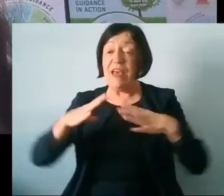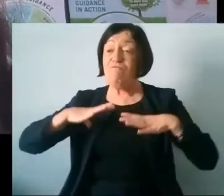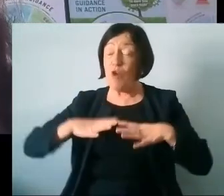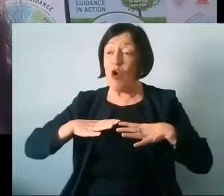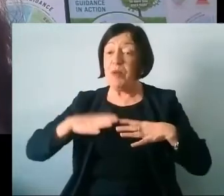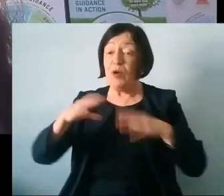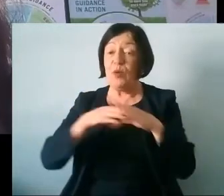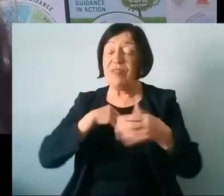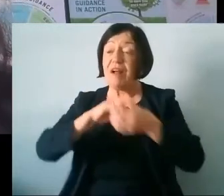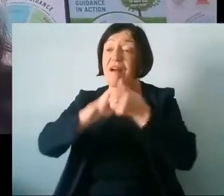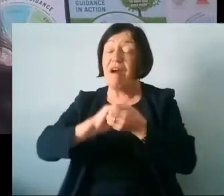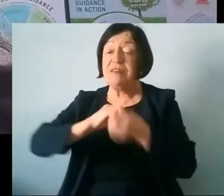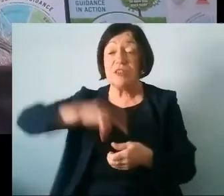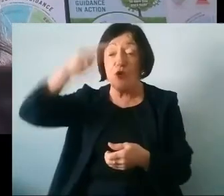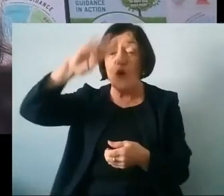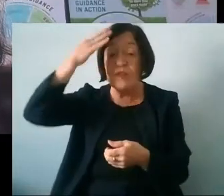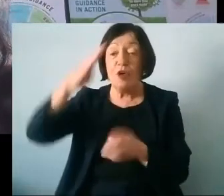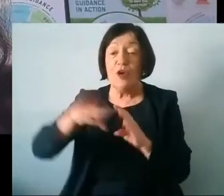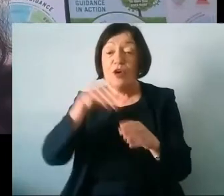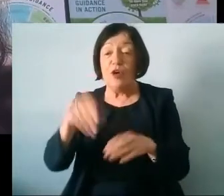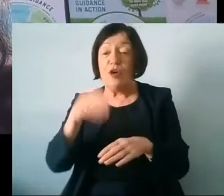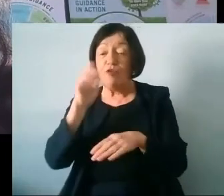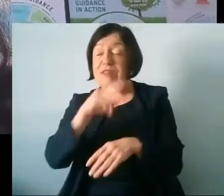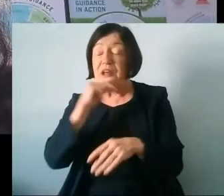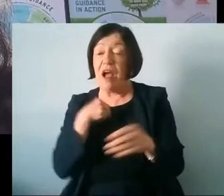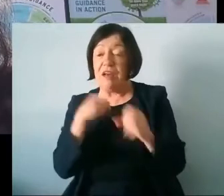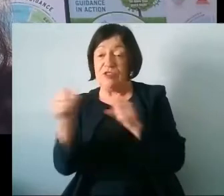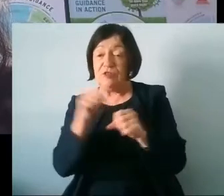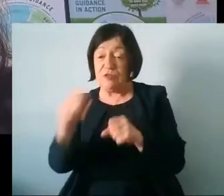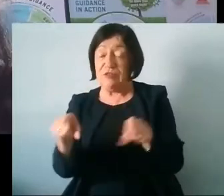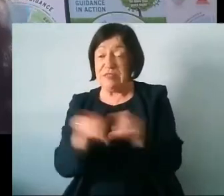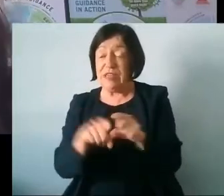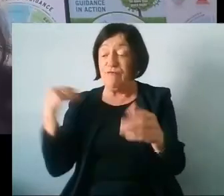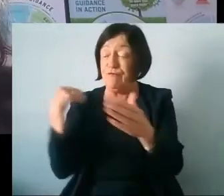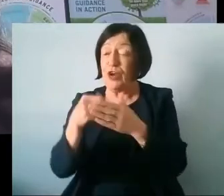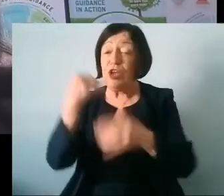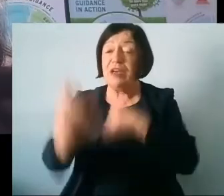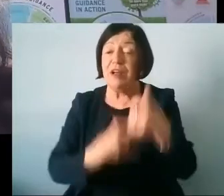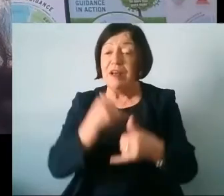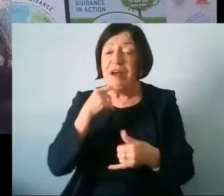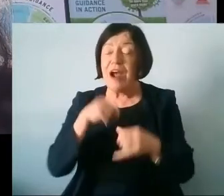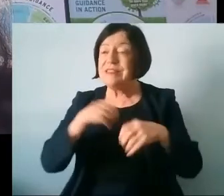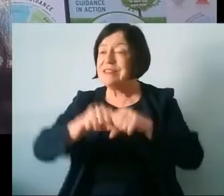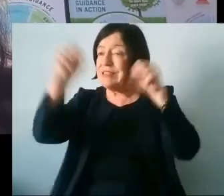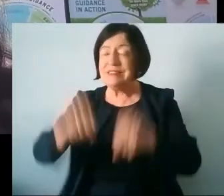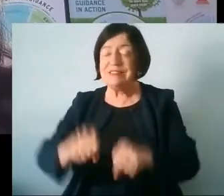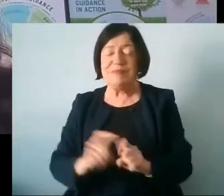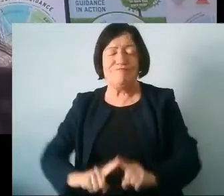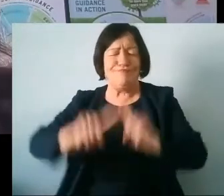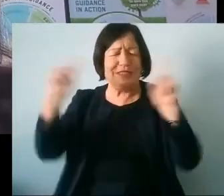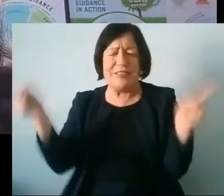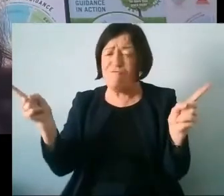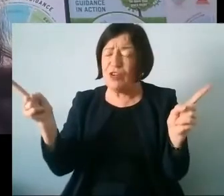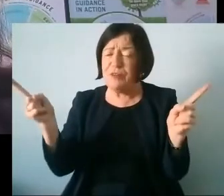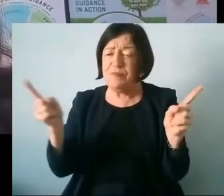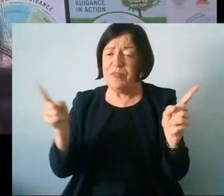in the north in Northern Ireland with the careers NI service we've done that for a number of years but our systems are very very different so it'll be